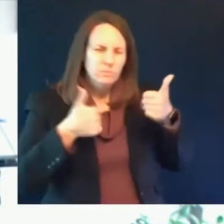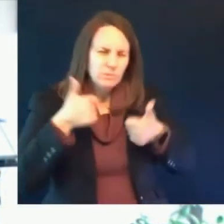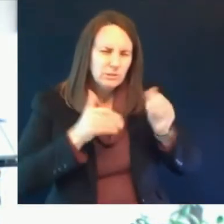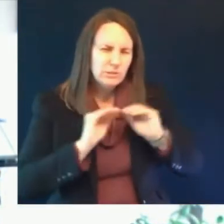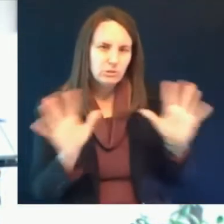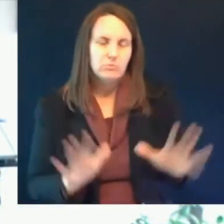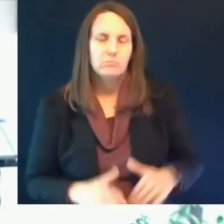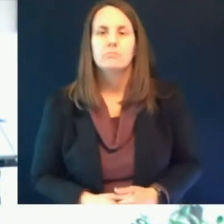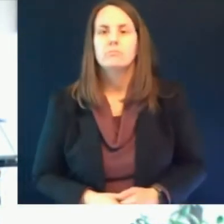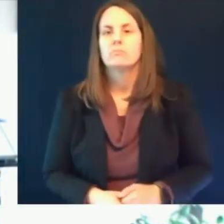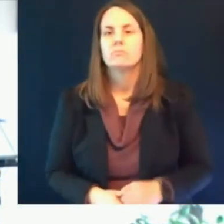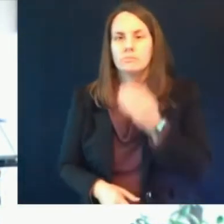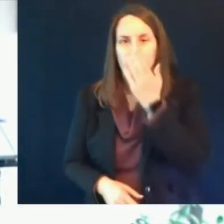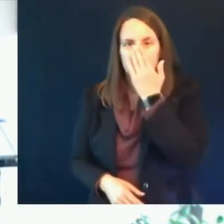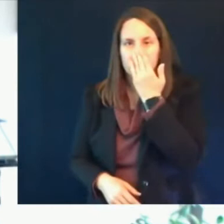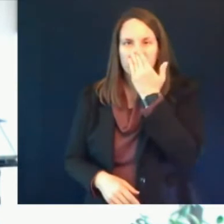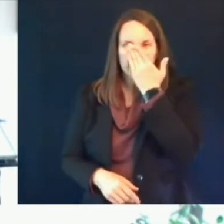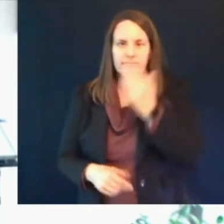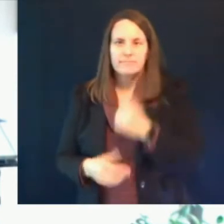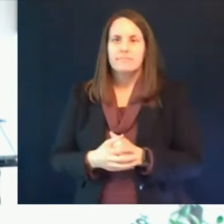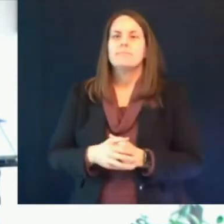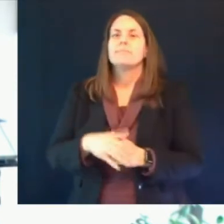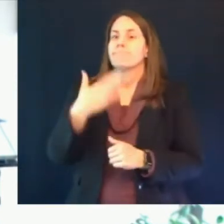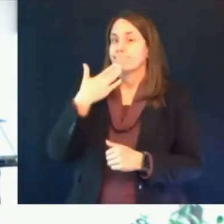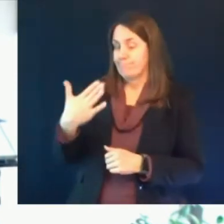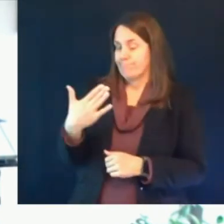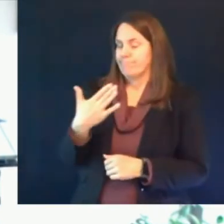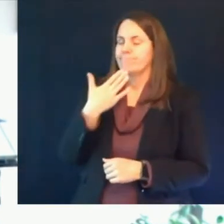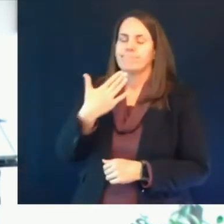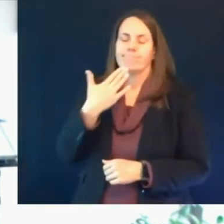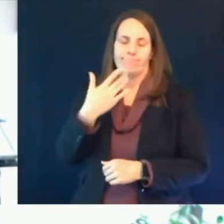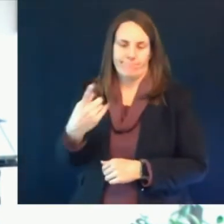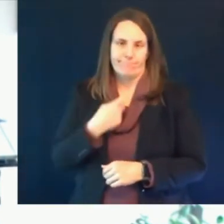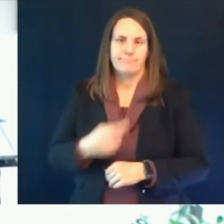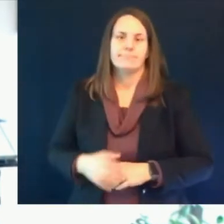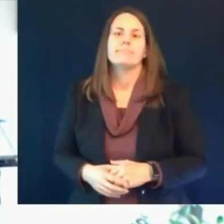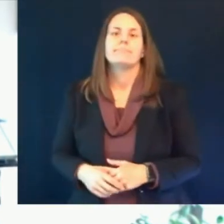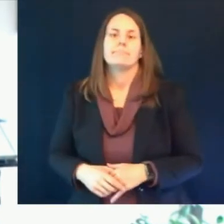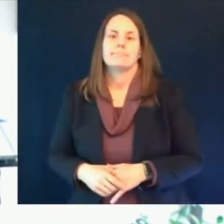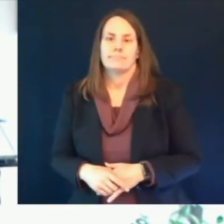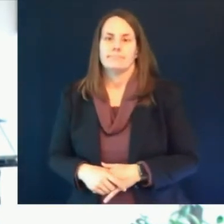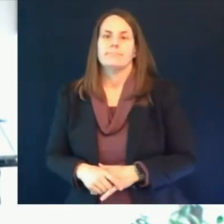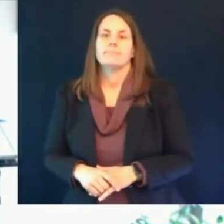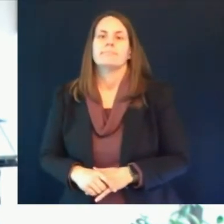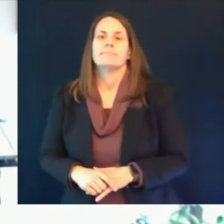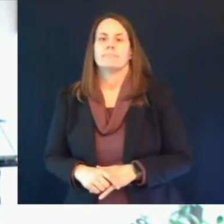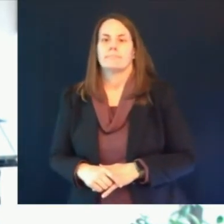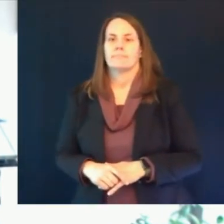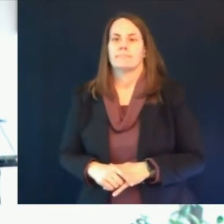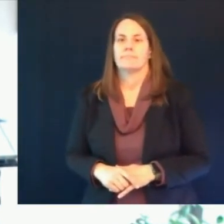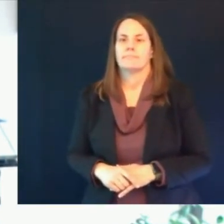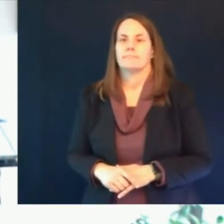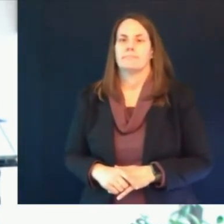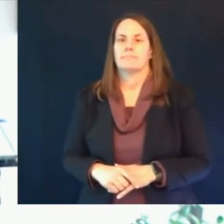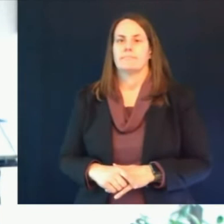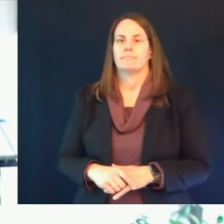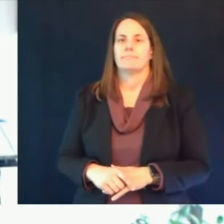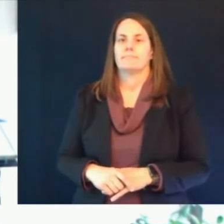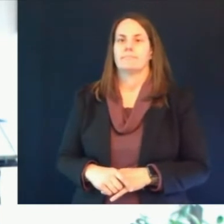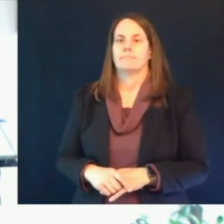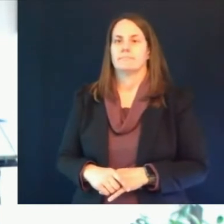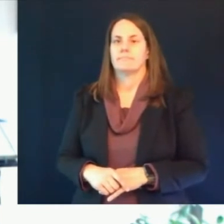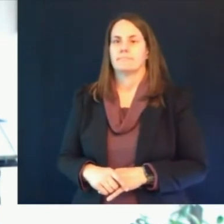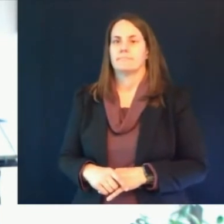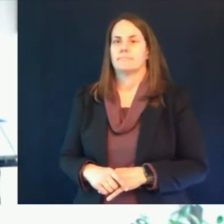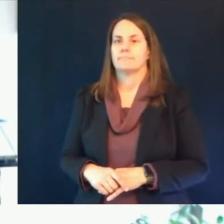experience and this is comes from the experience with the astrazeneca vaccine as well is that these are patients who did not have any